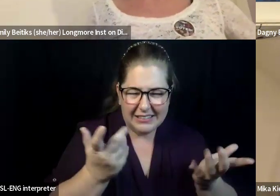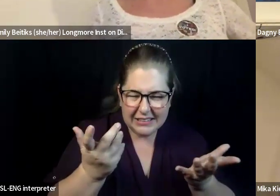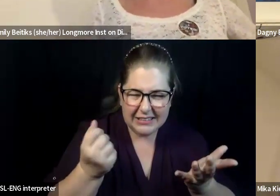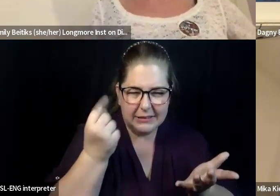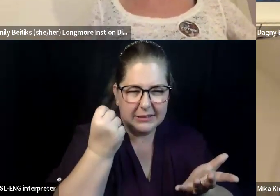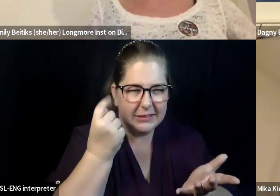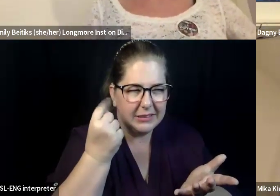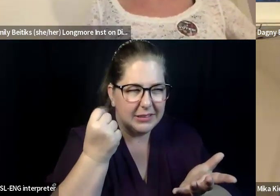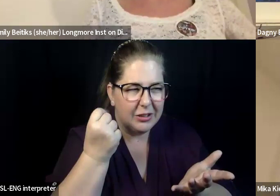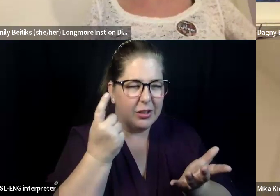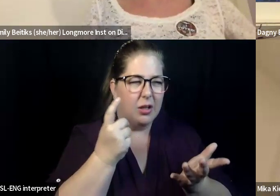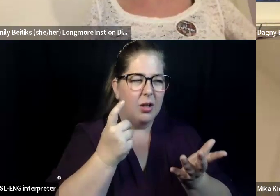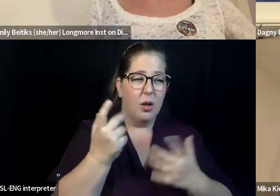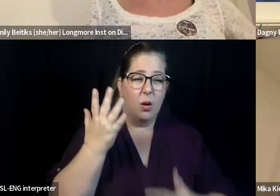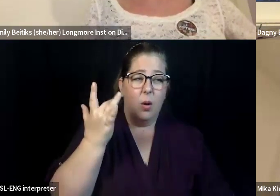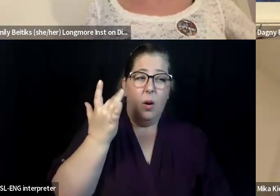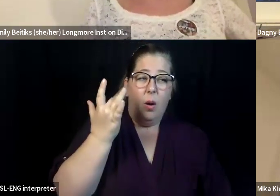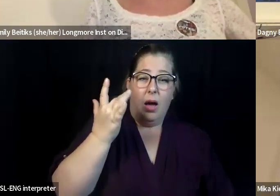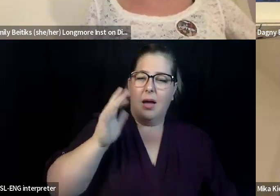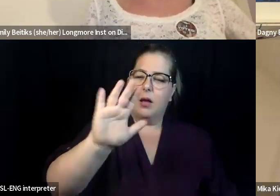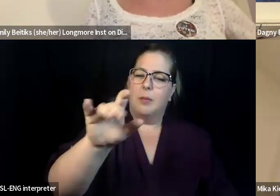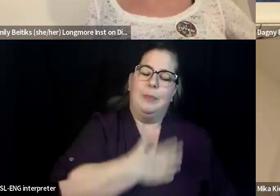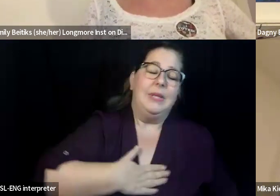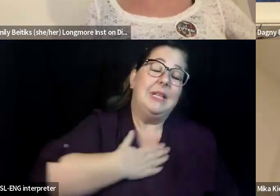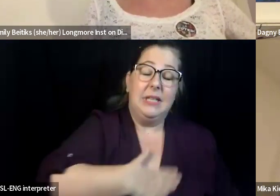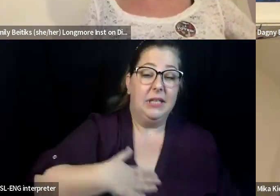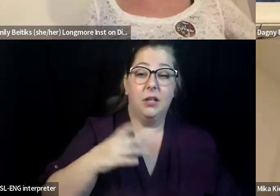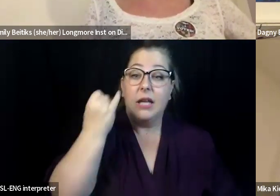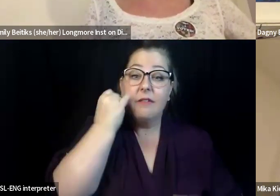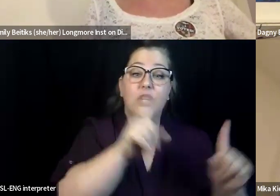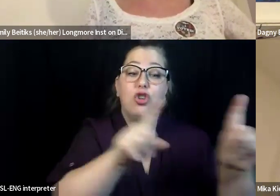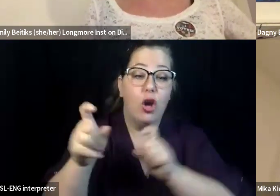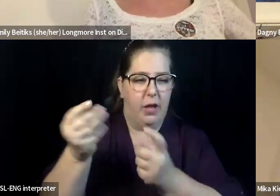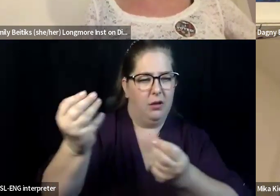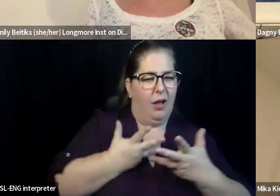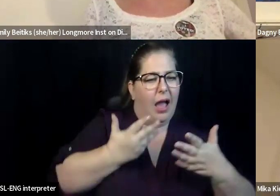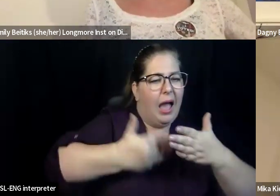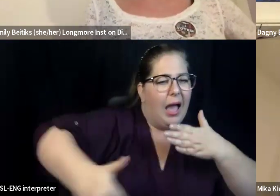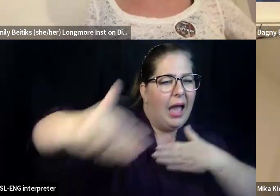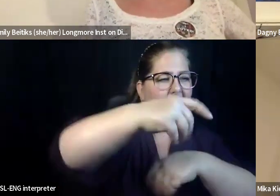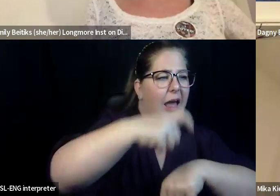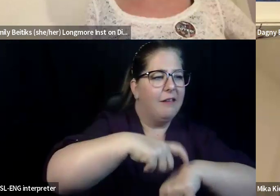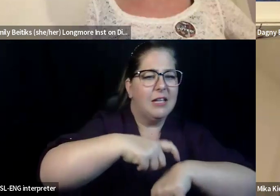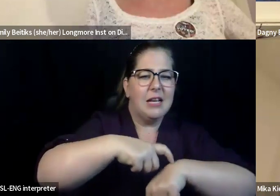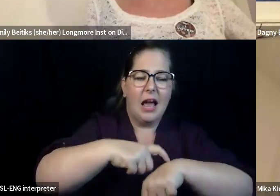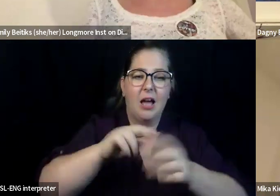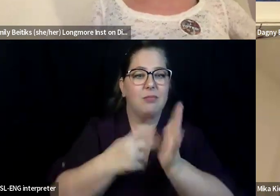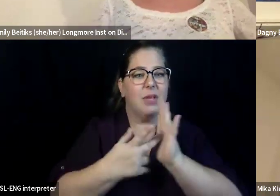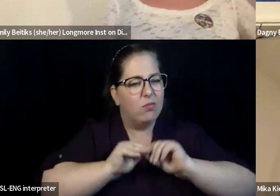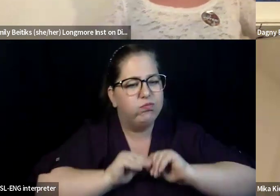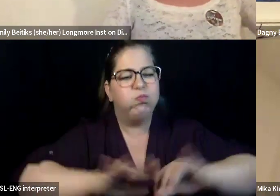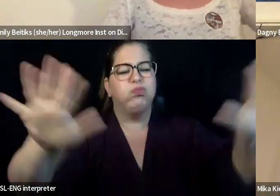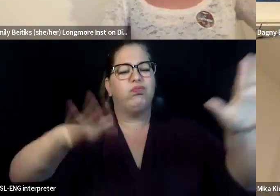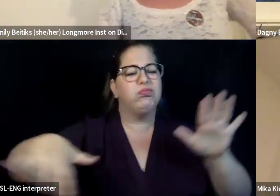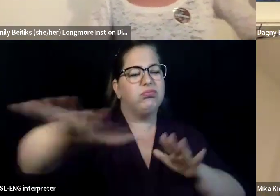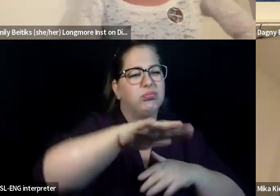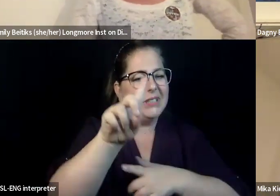Cause last time long more did a paid survey. They only gave us 24 hours notice. A lot of people didn't know about it. So like with a week or